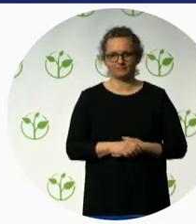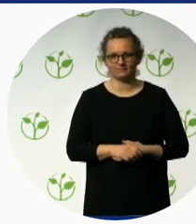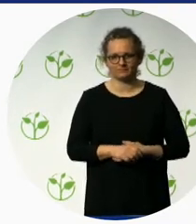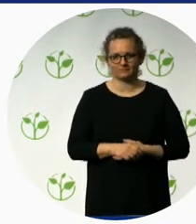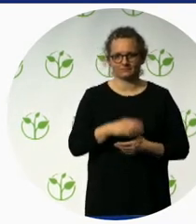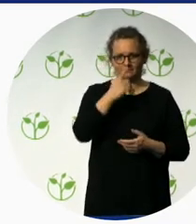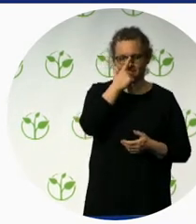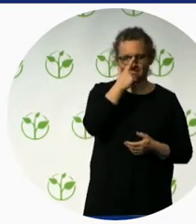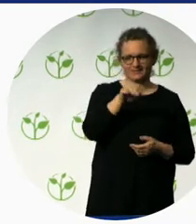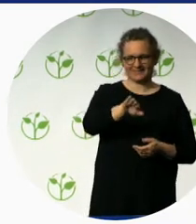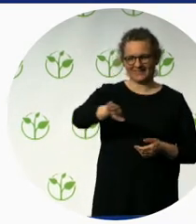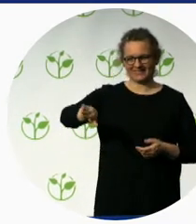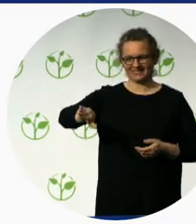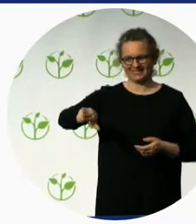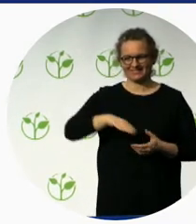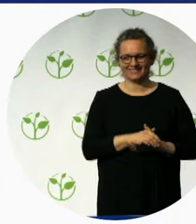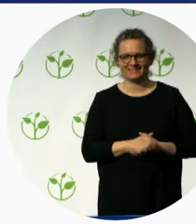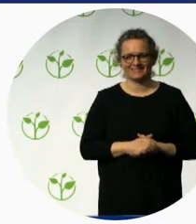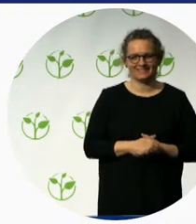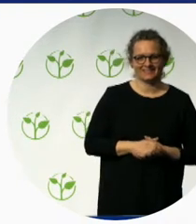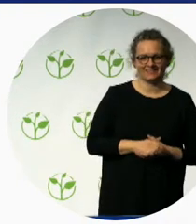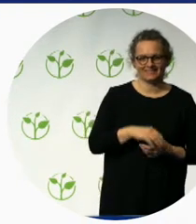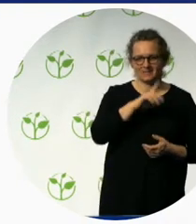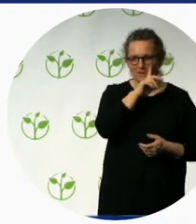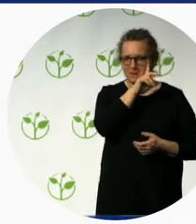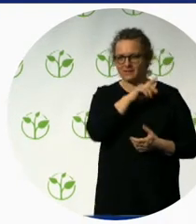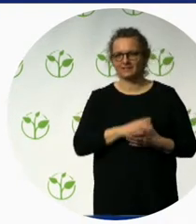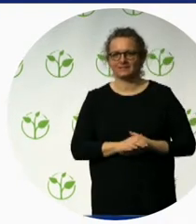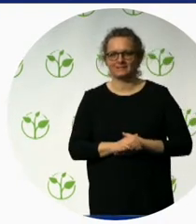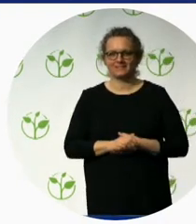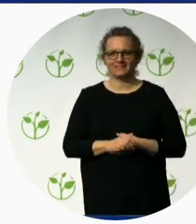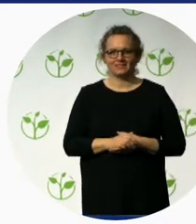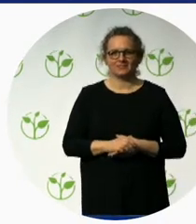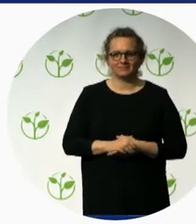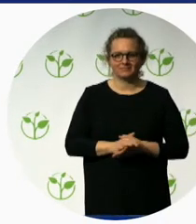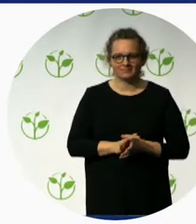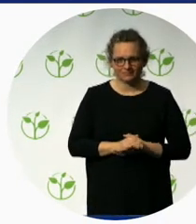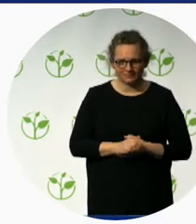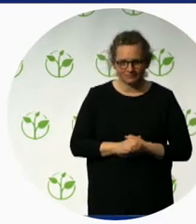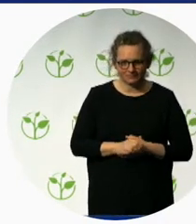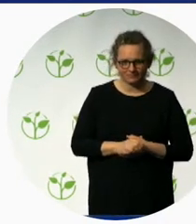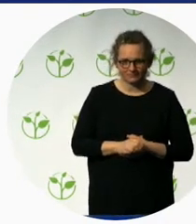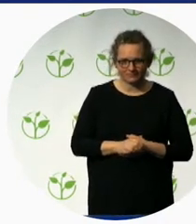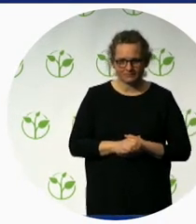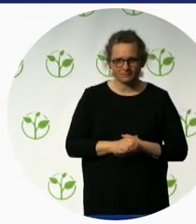us to do better our job. I'm going to try to stick to the time.